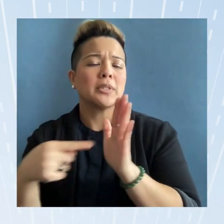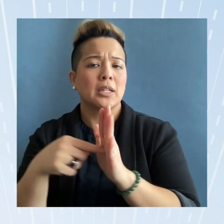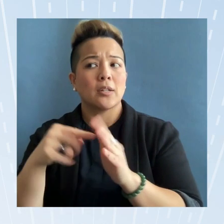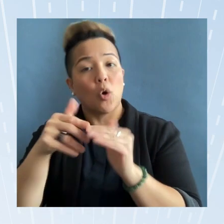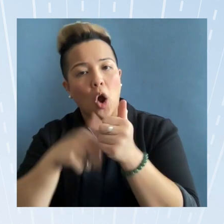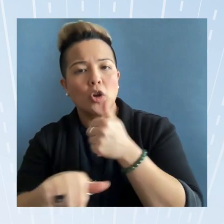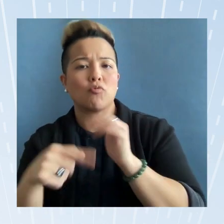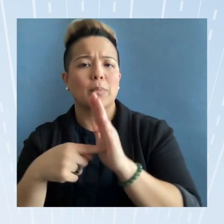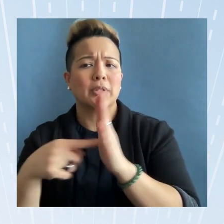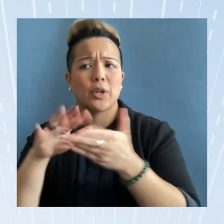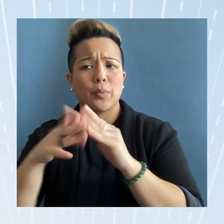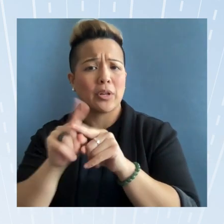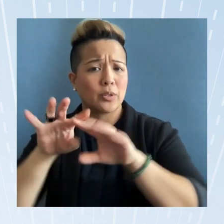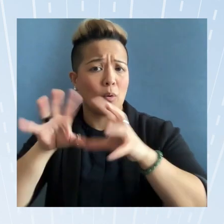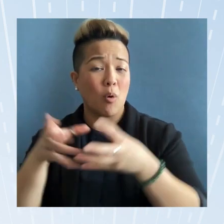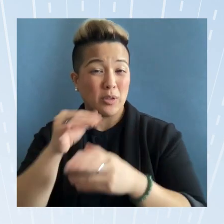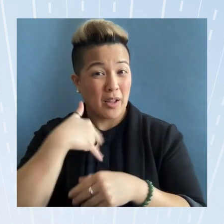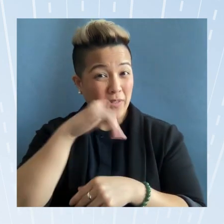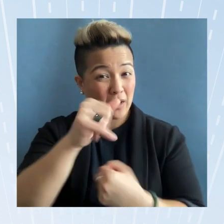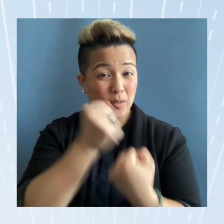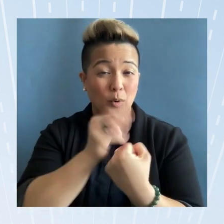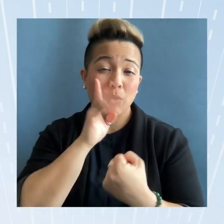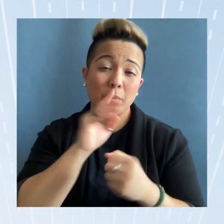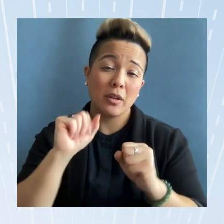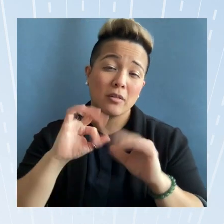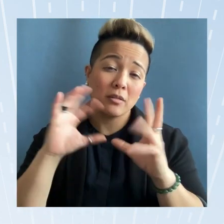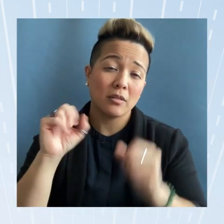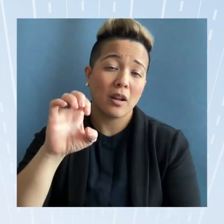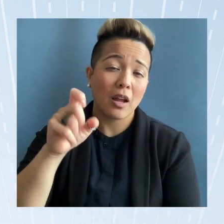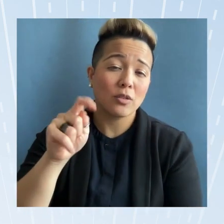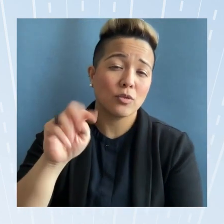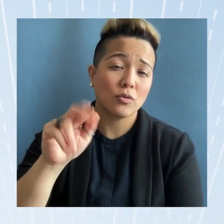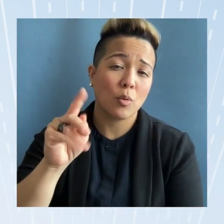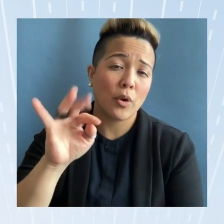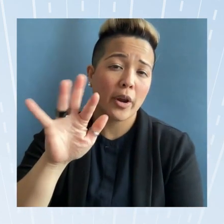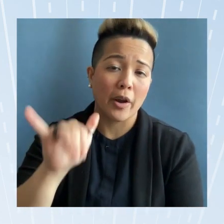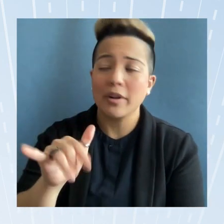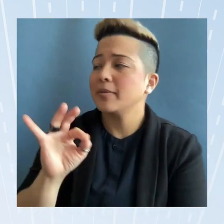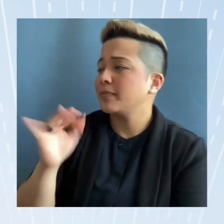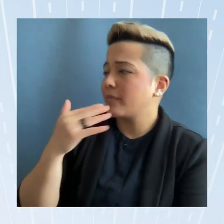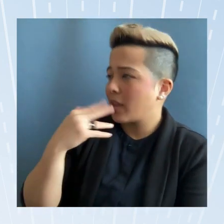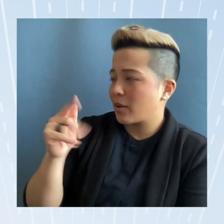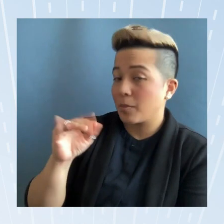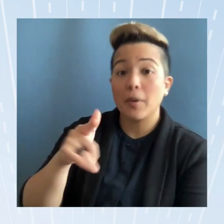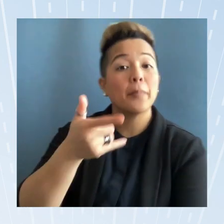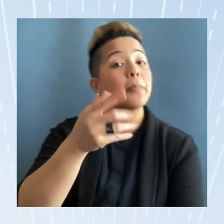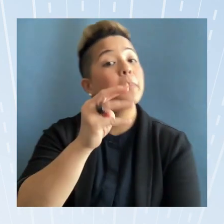so having that support would be extraordinary Thank you Thank you Samita Mia?